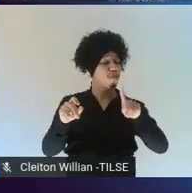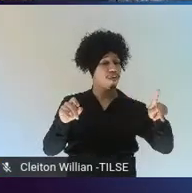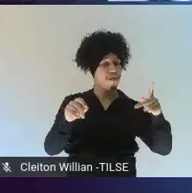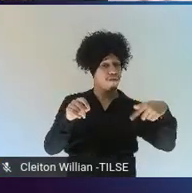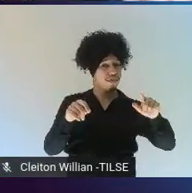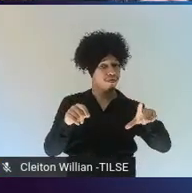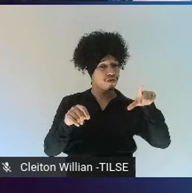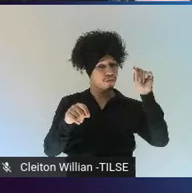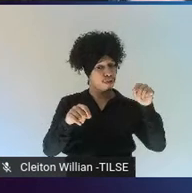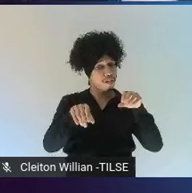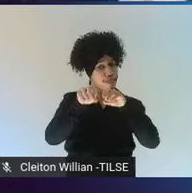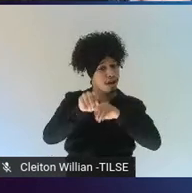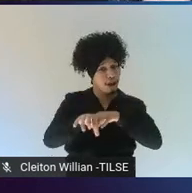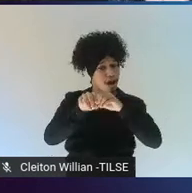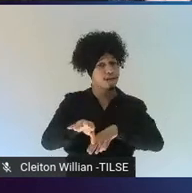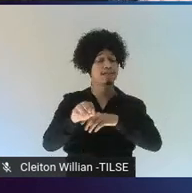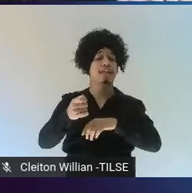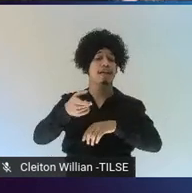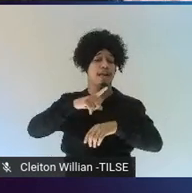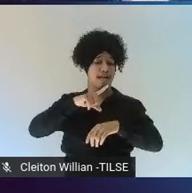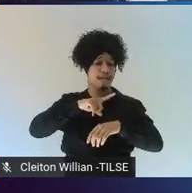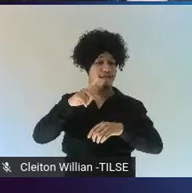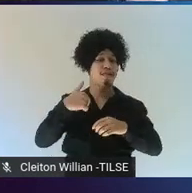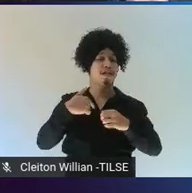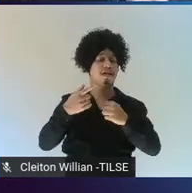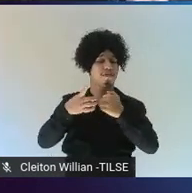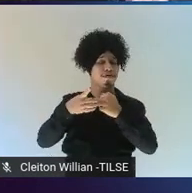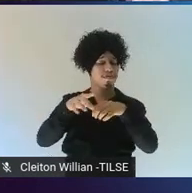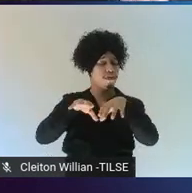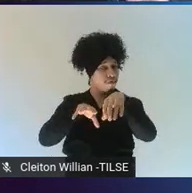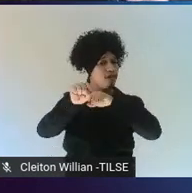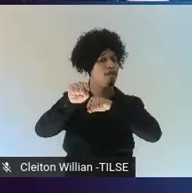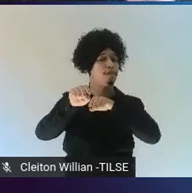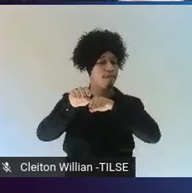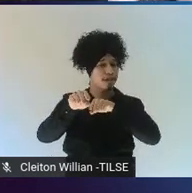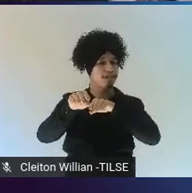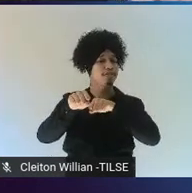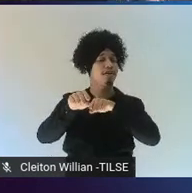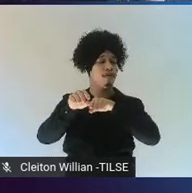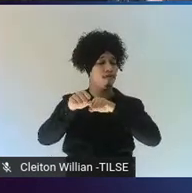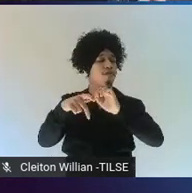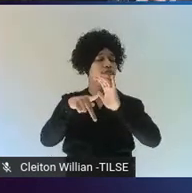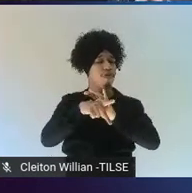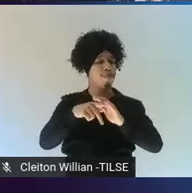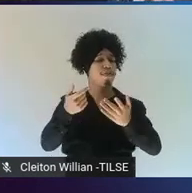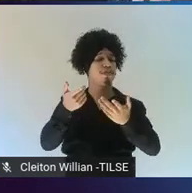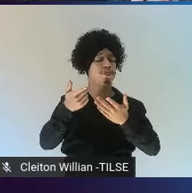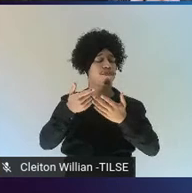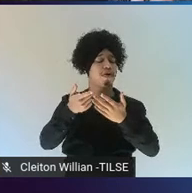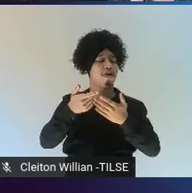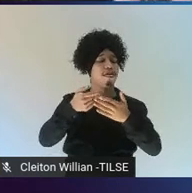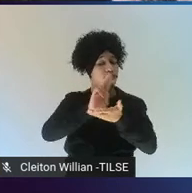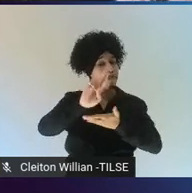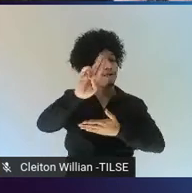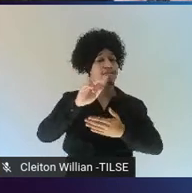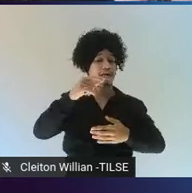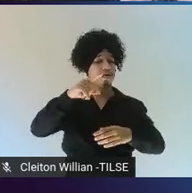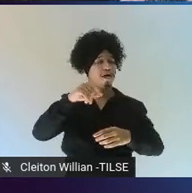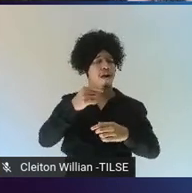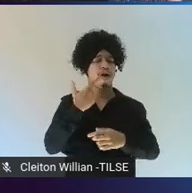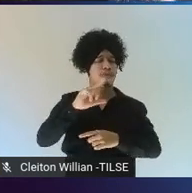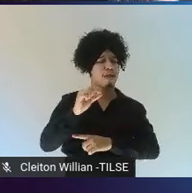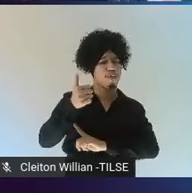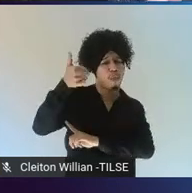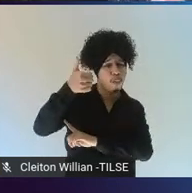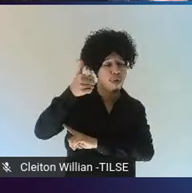had taken a degree at a university that was an English-speaking university. They'd studied overseas in some way. That seemed to